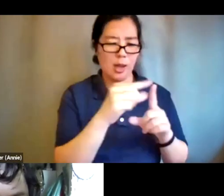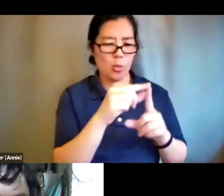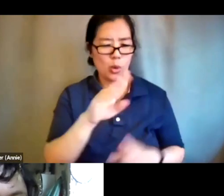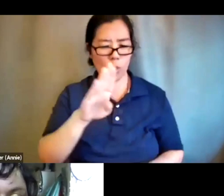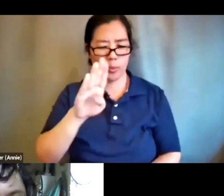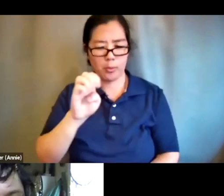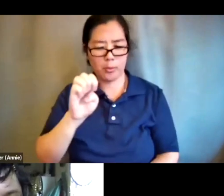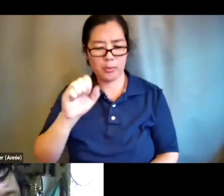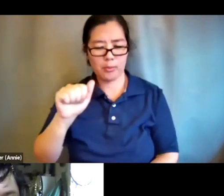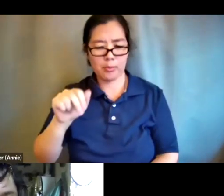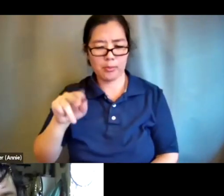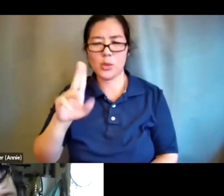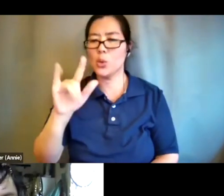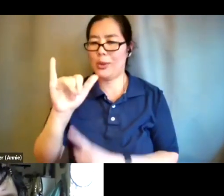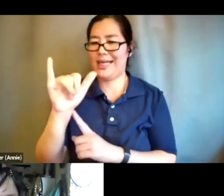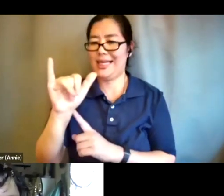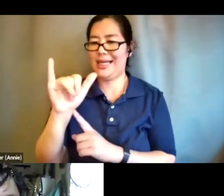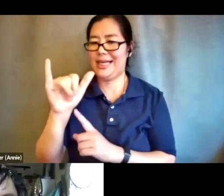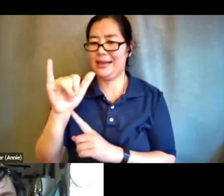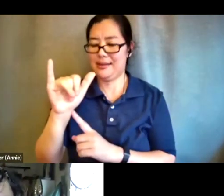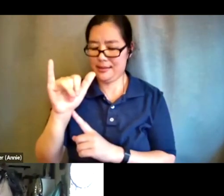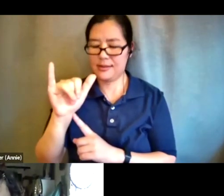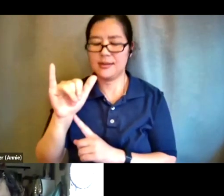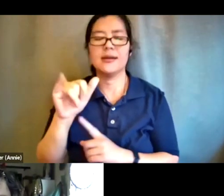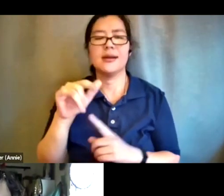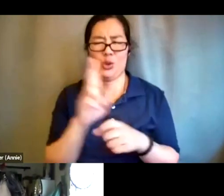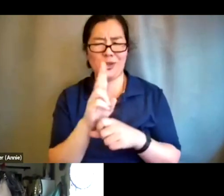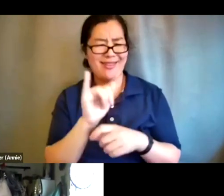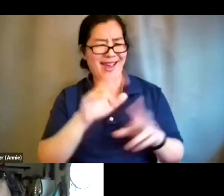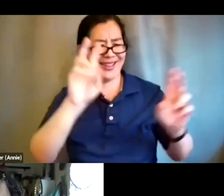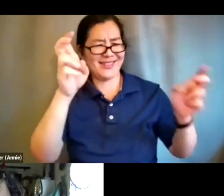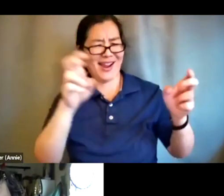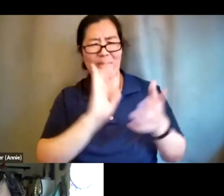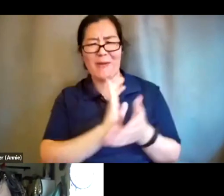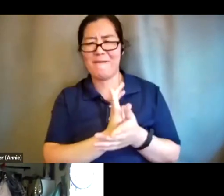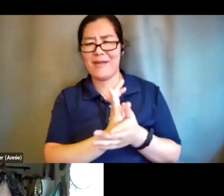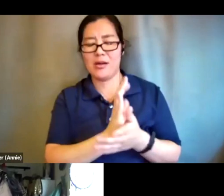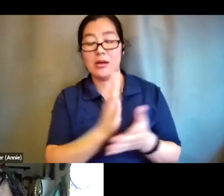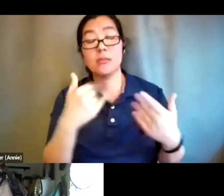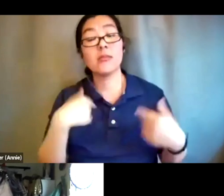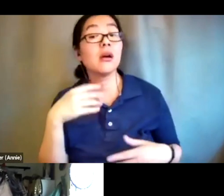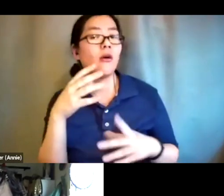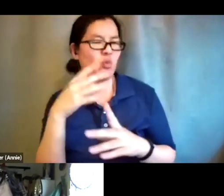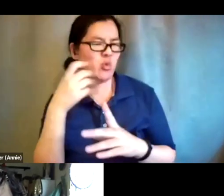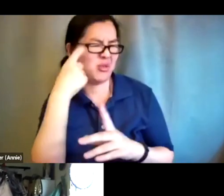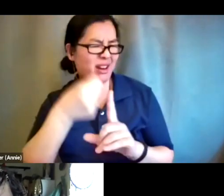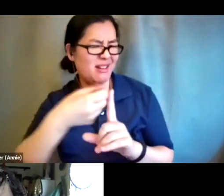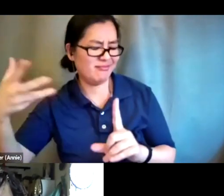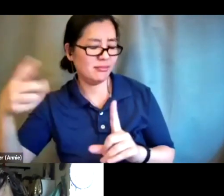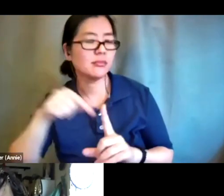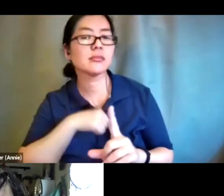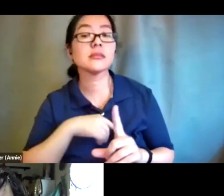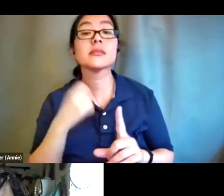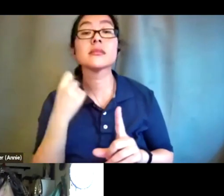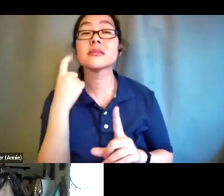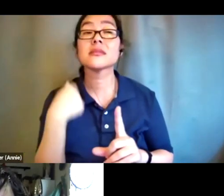context i've struggled with the use of beauty language in progressive spaces because as an ugly woman